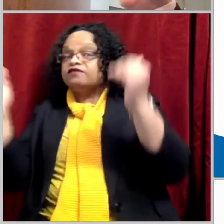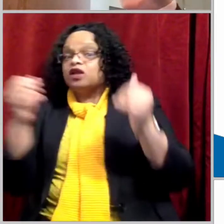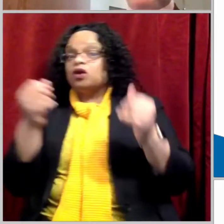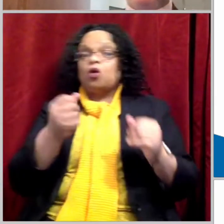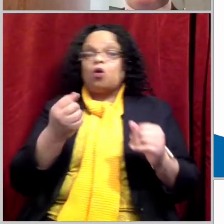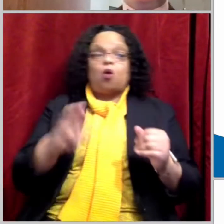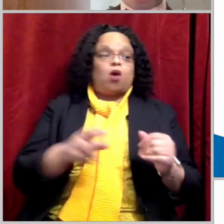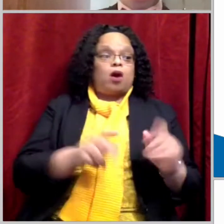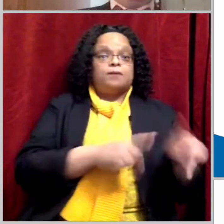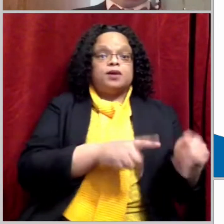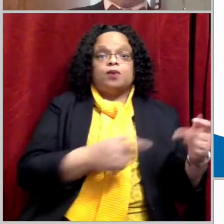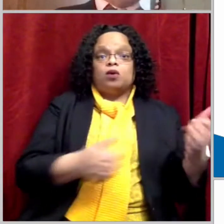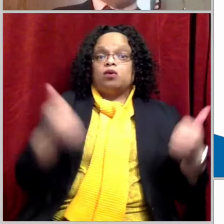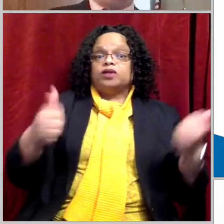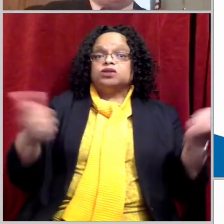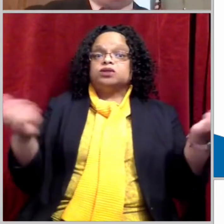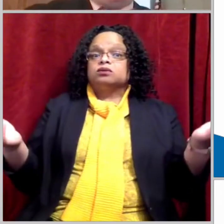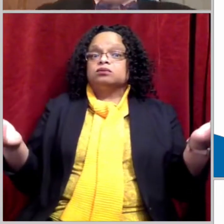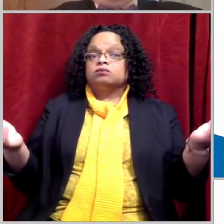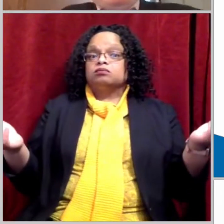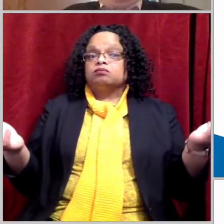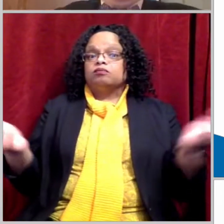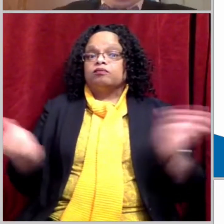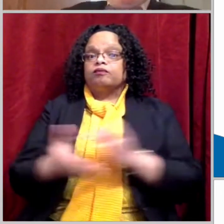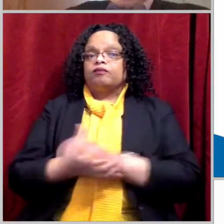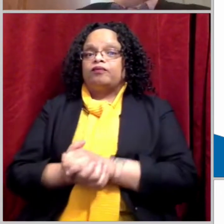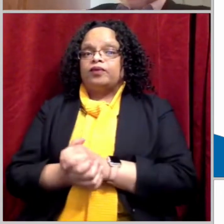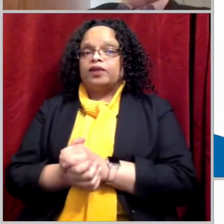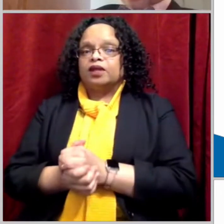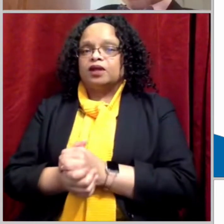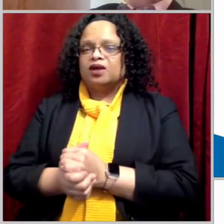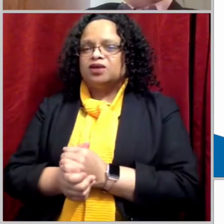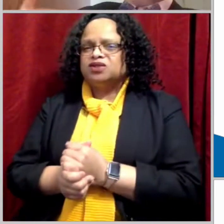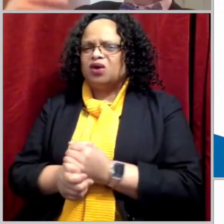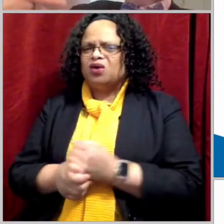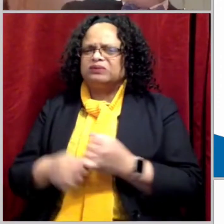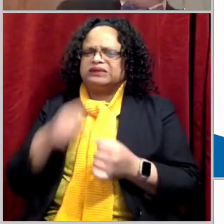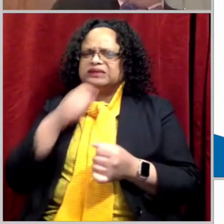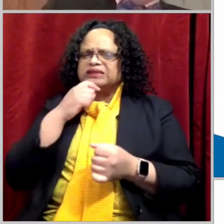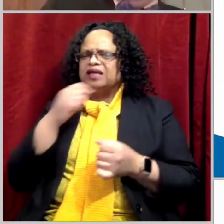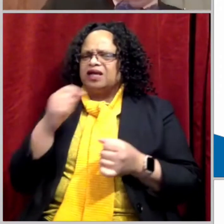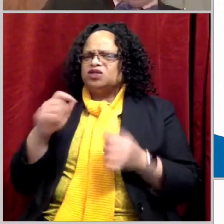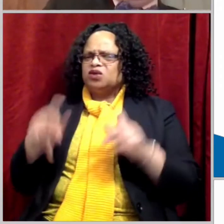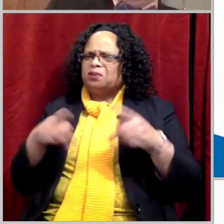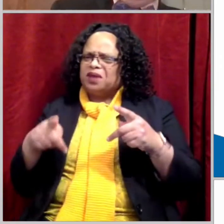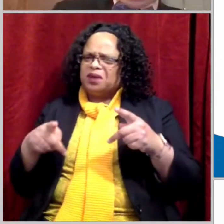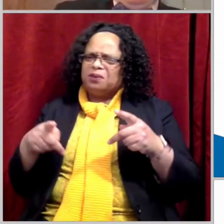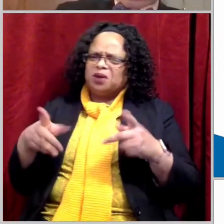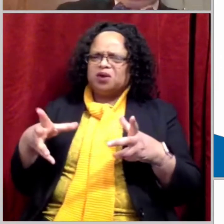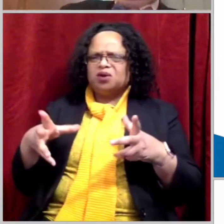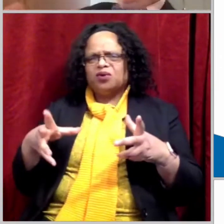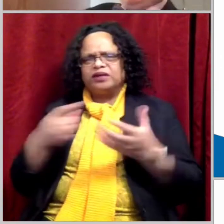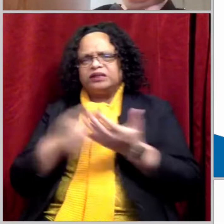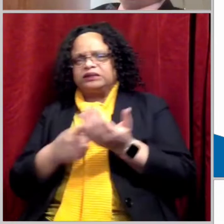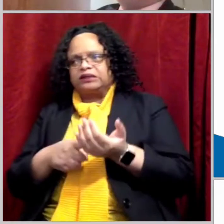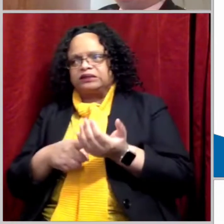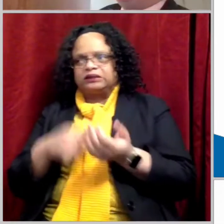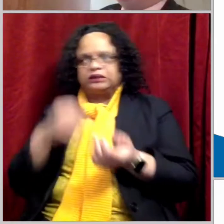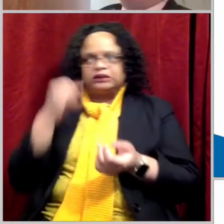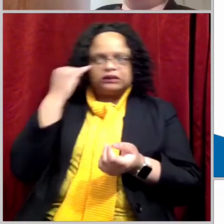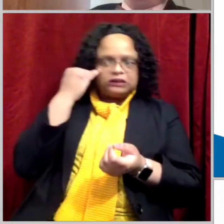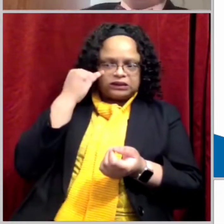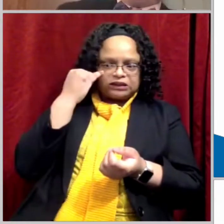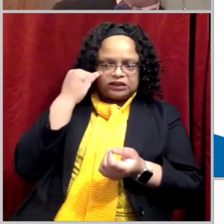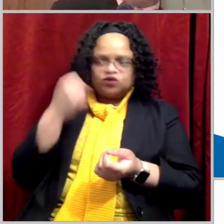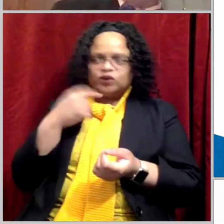how this went down, right? They discussed among themselves, well, you know, if we say that it was from heaven, then he's going to ask us, well, why didn't you